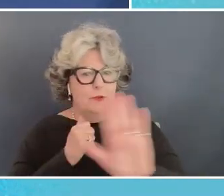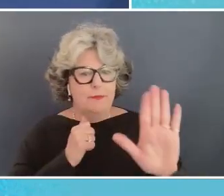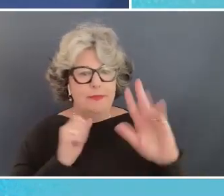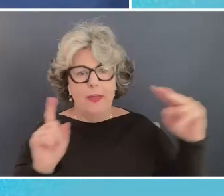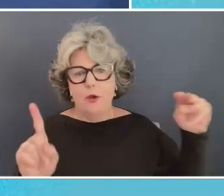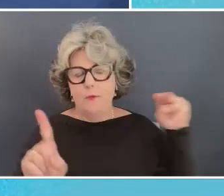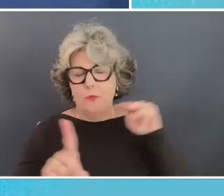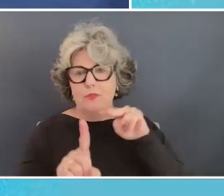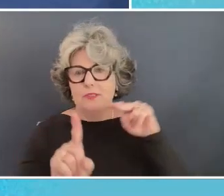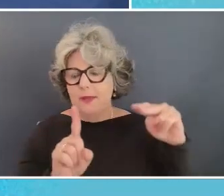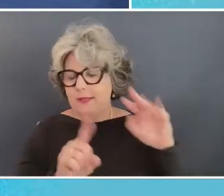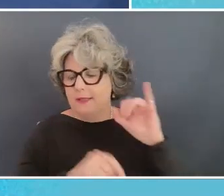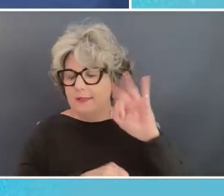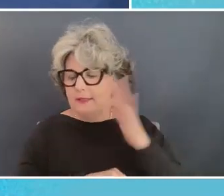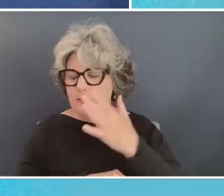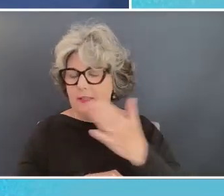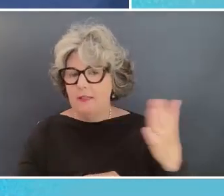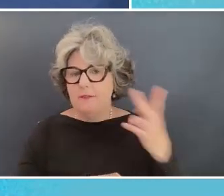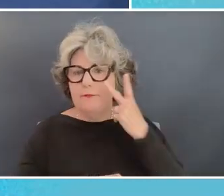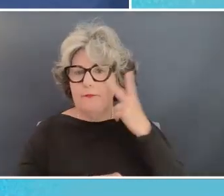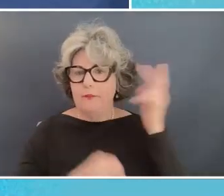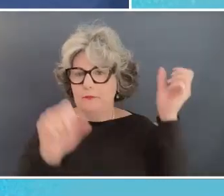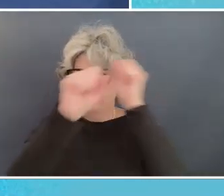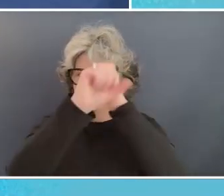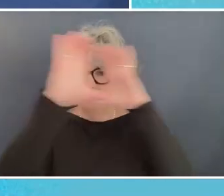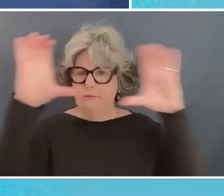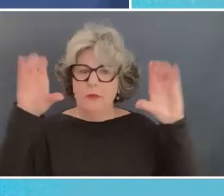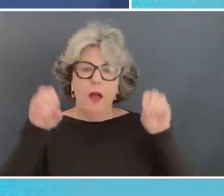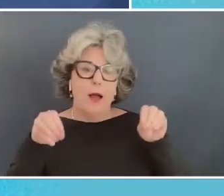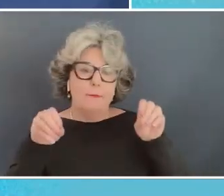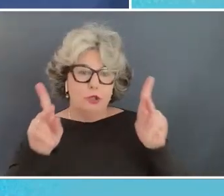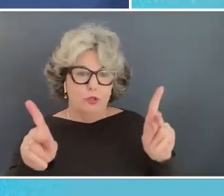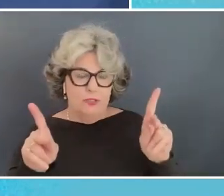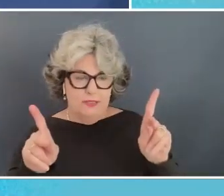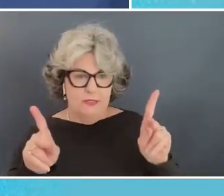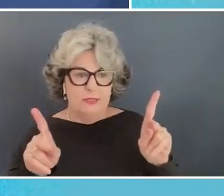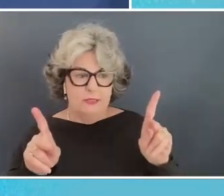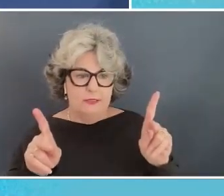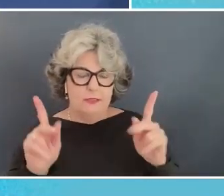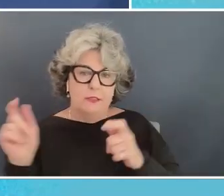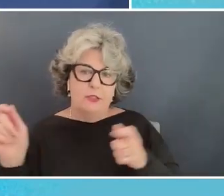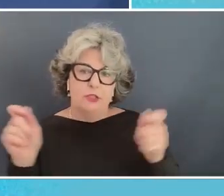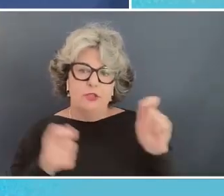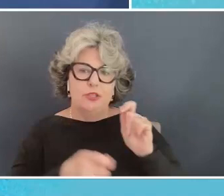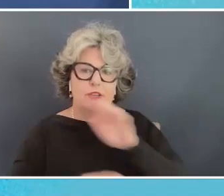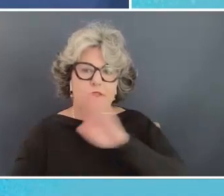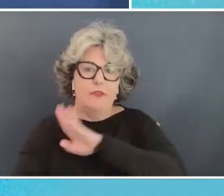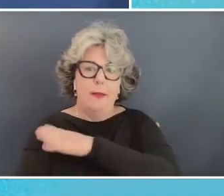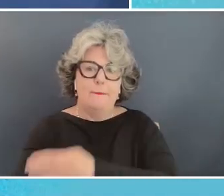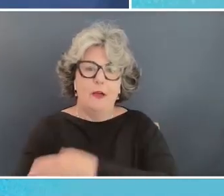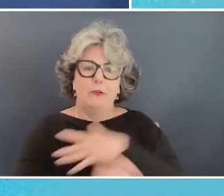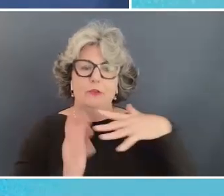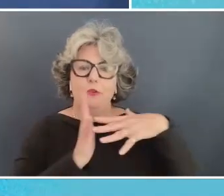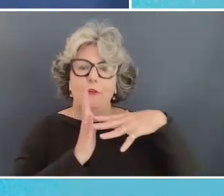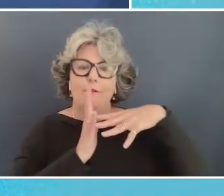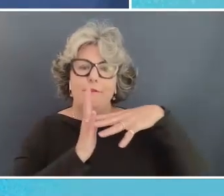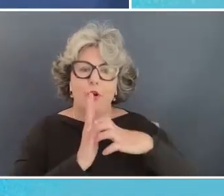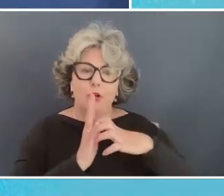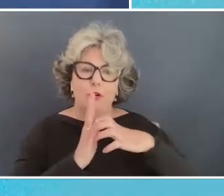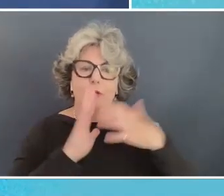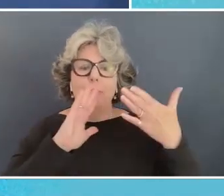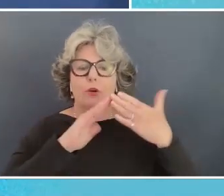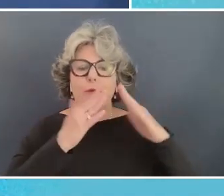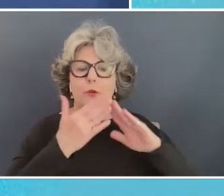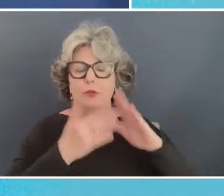if they see any particular opportunities to shift power to vulnerable communities moving forward